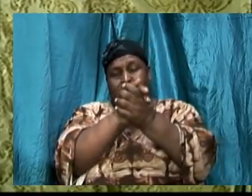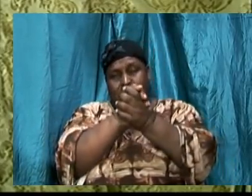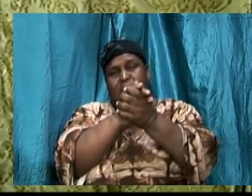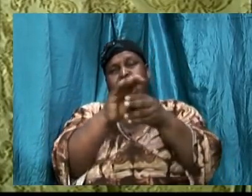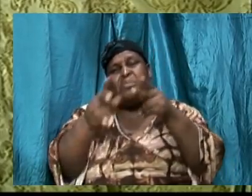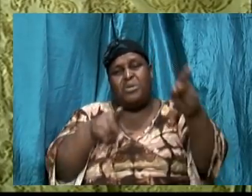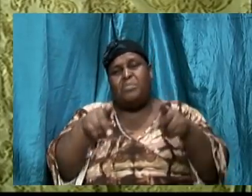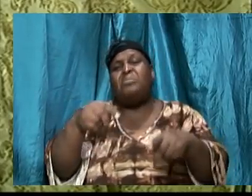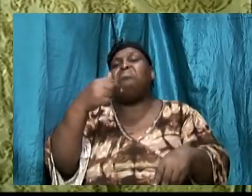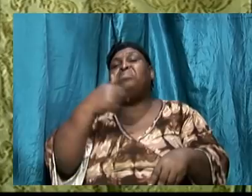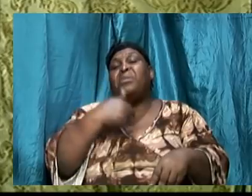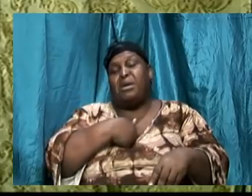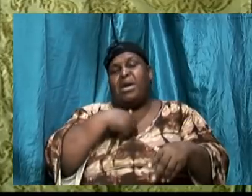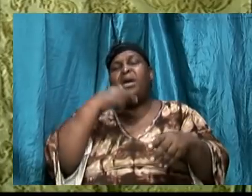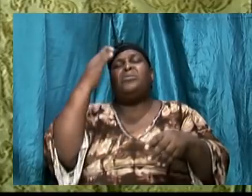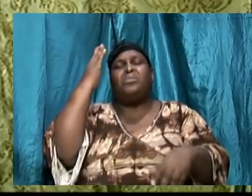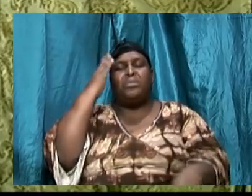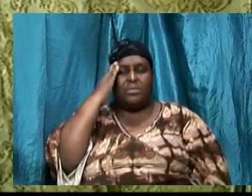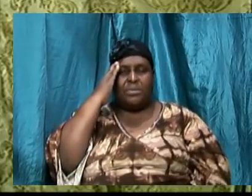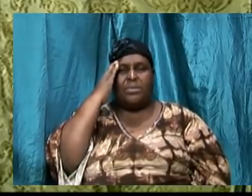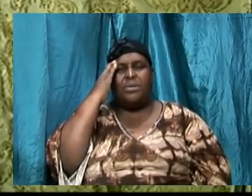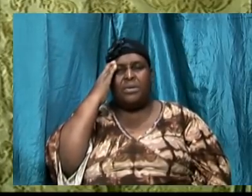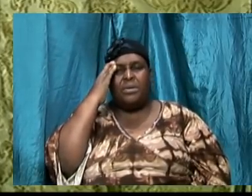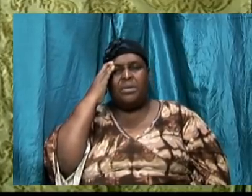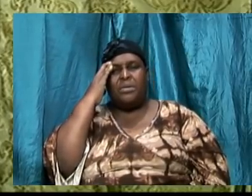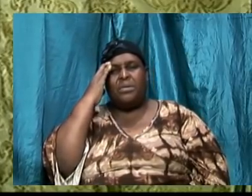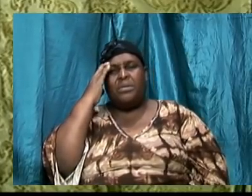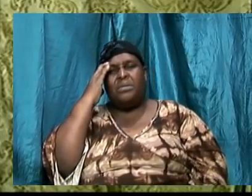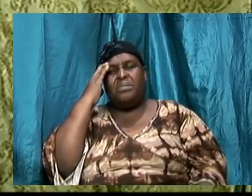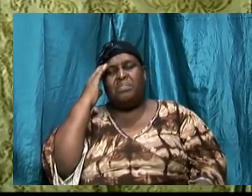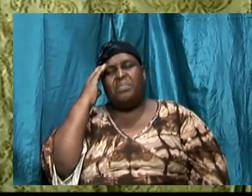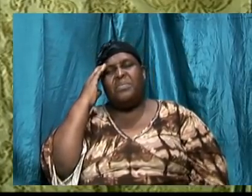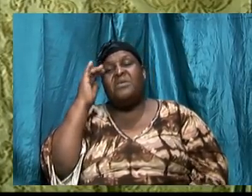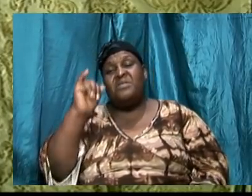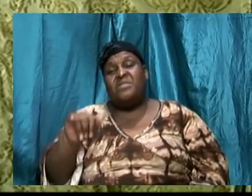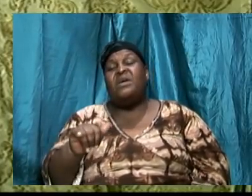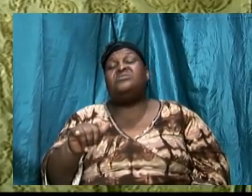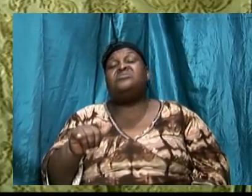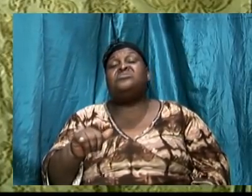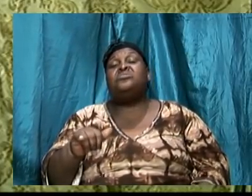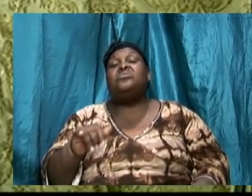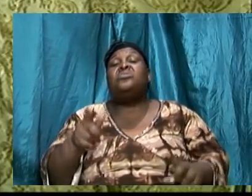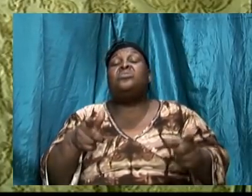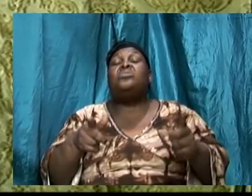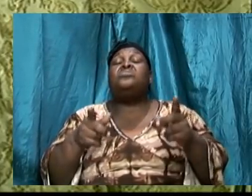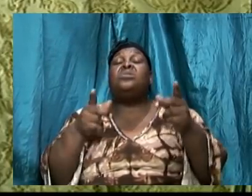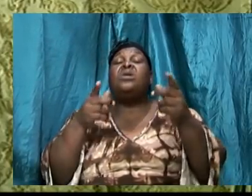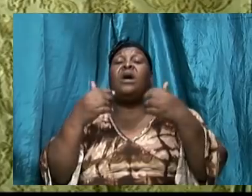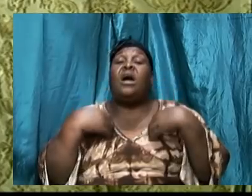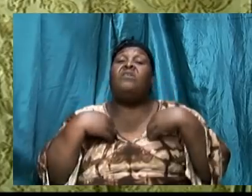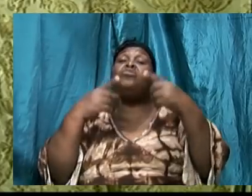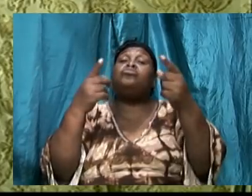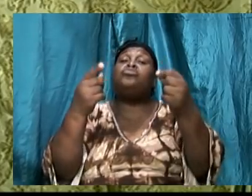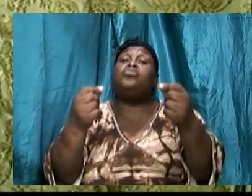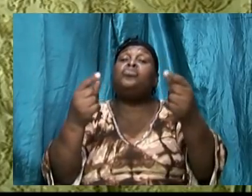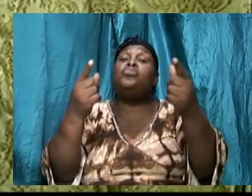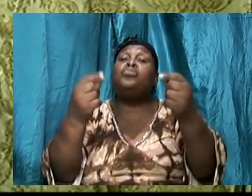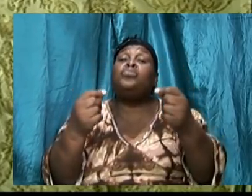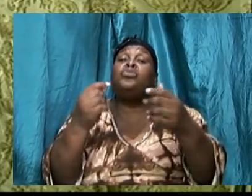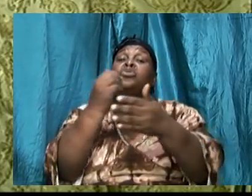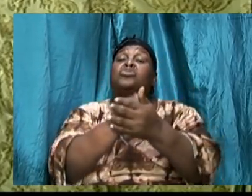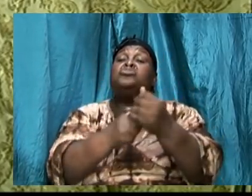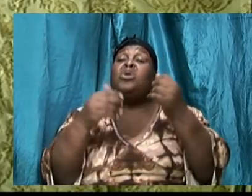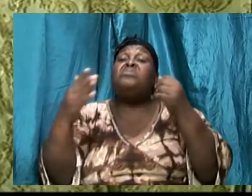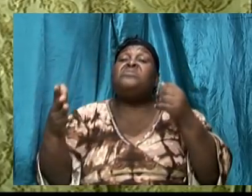I know that it is going to require that we do some things to keep